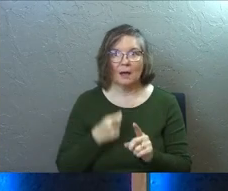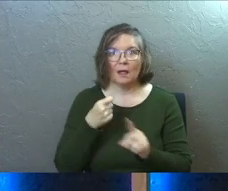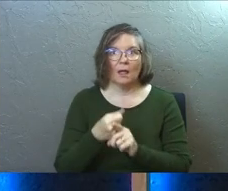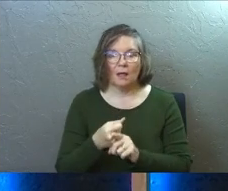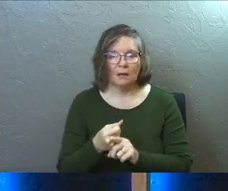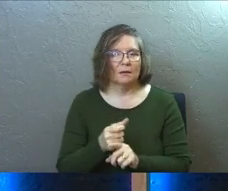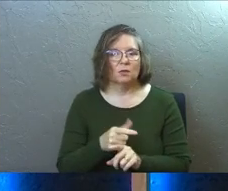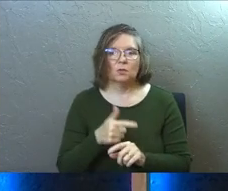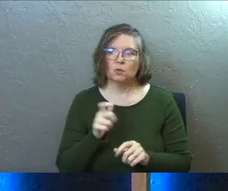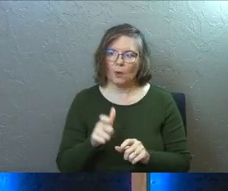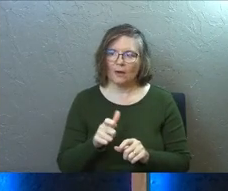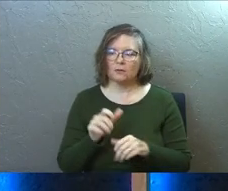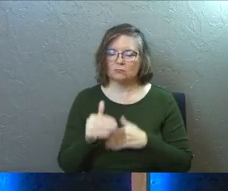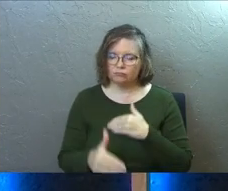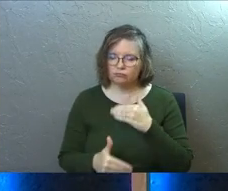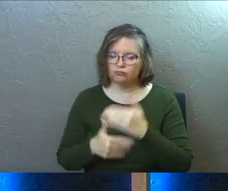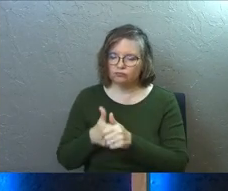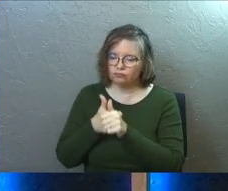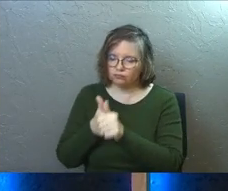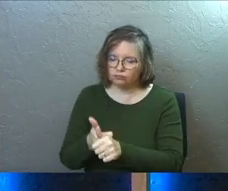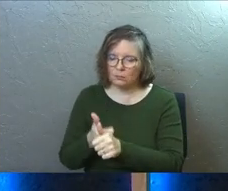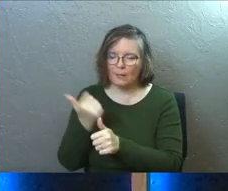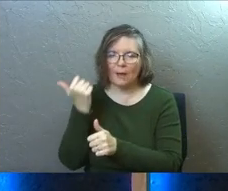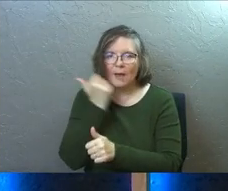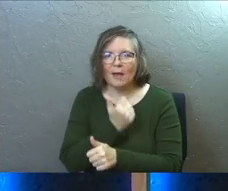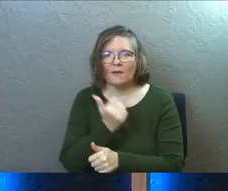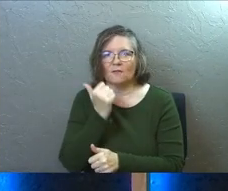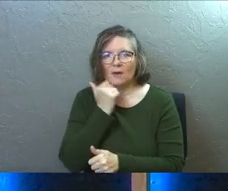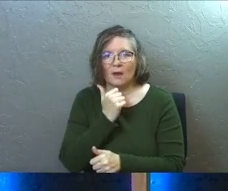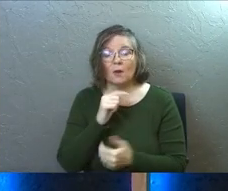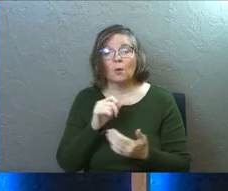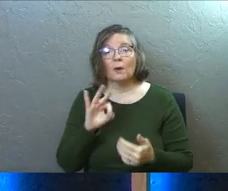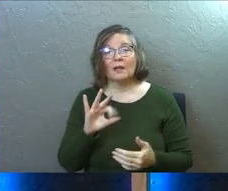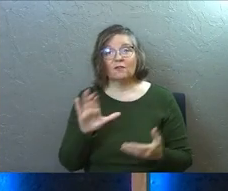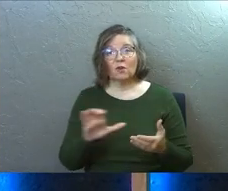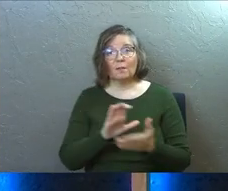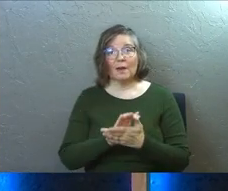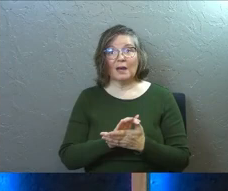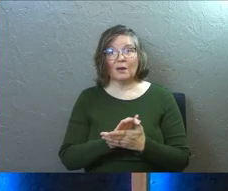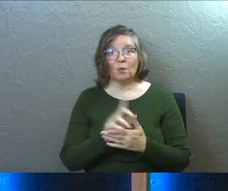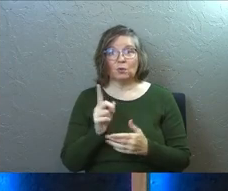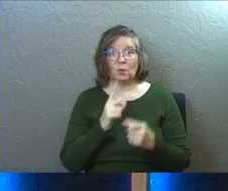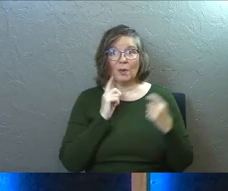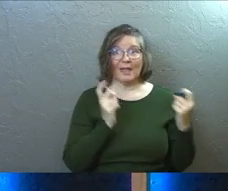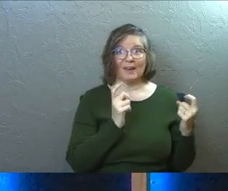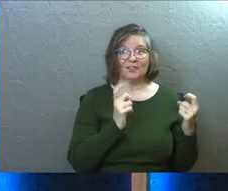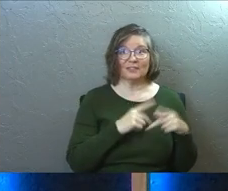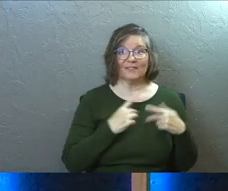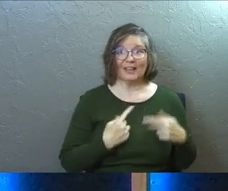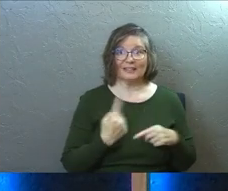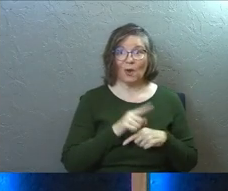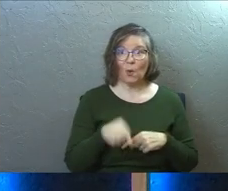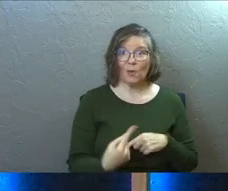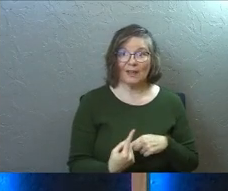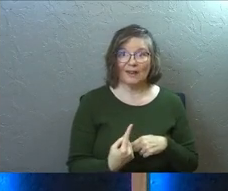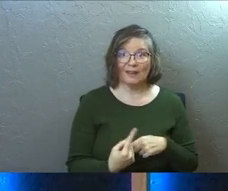You got to walk the walk every day. What if your marriage was just the anniversaries in the Valentine's days,